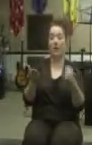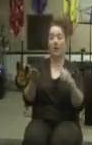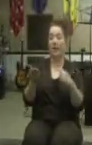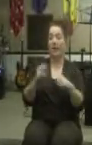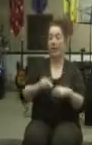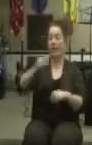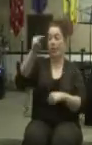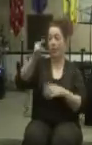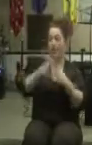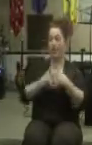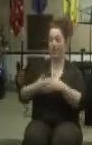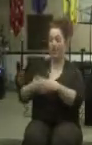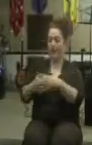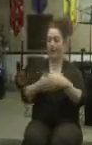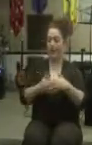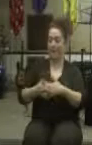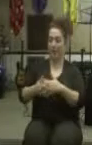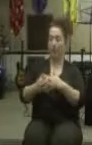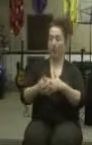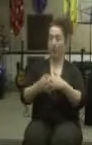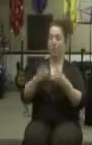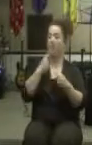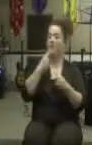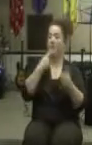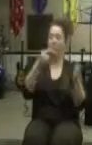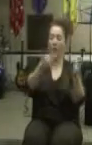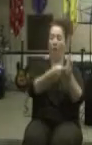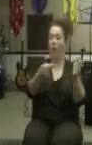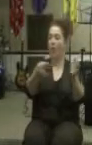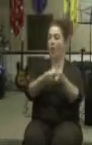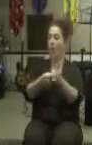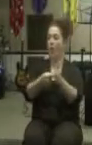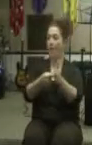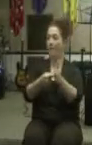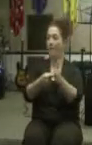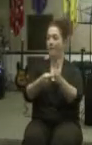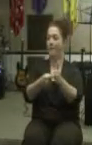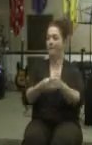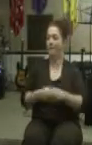America, we owe money, and we live by the rule of let's owe.